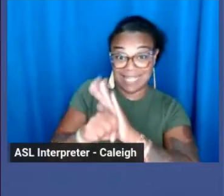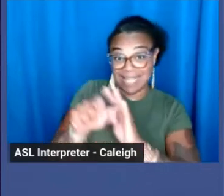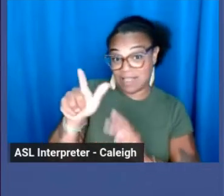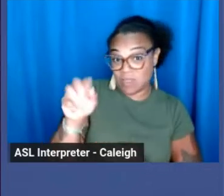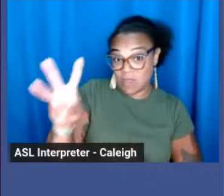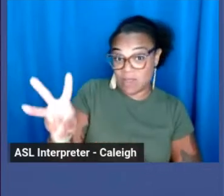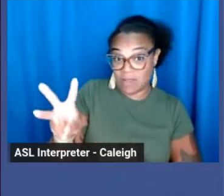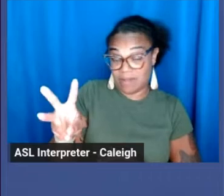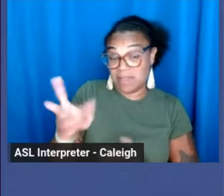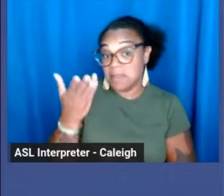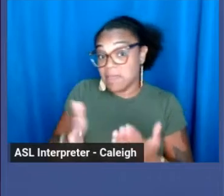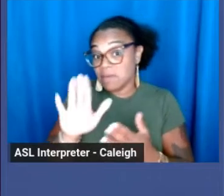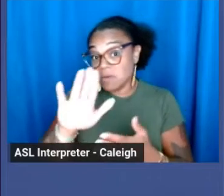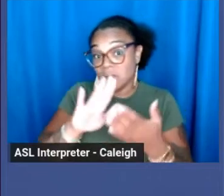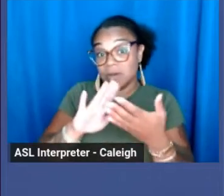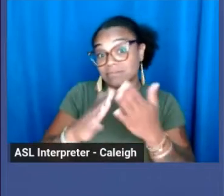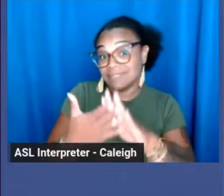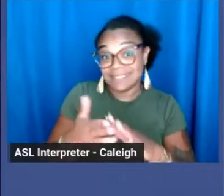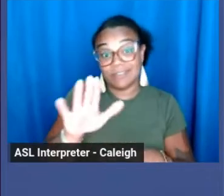at looking.